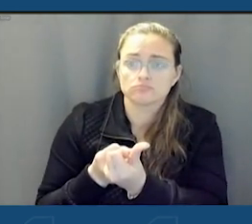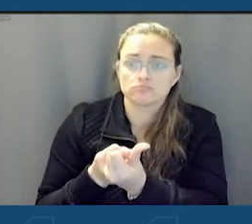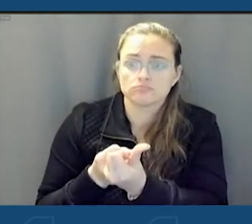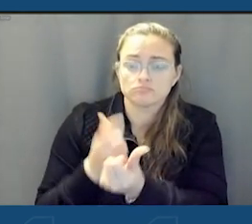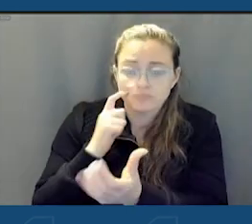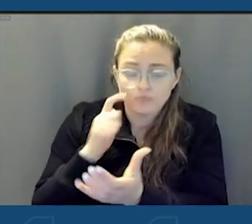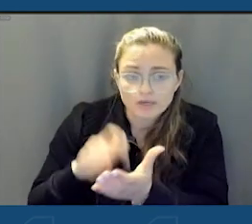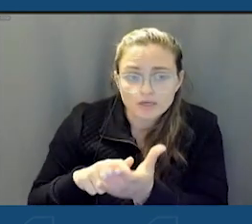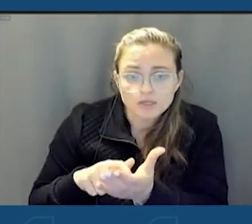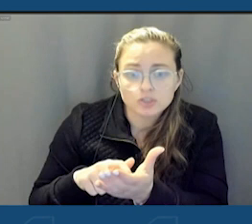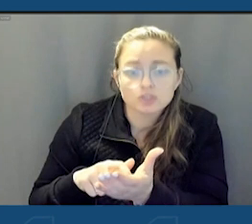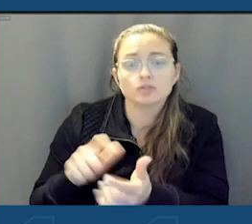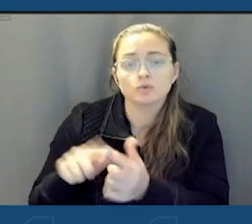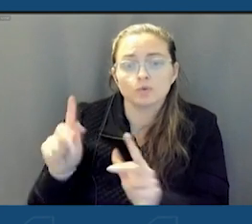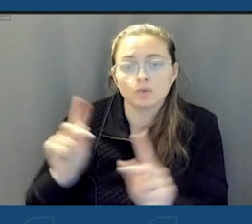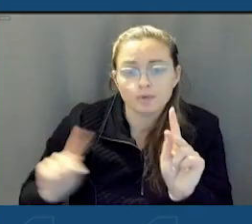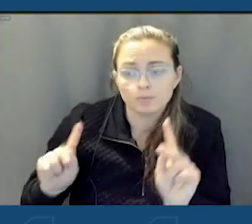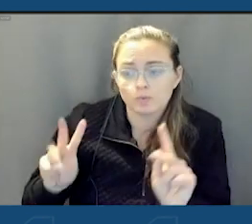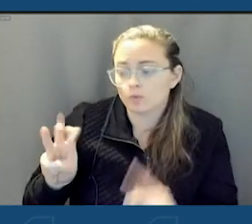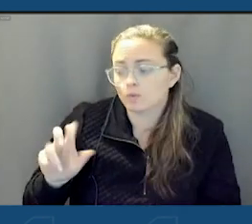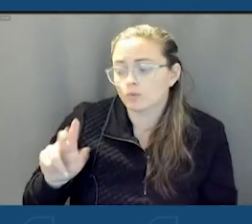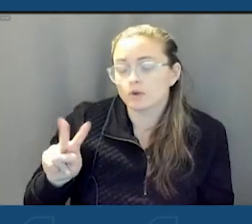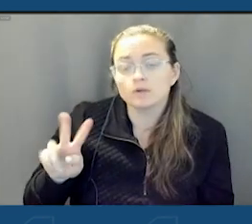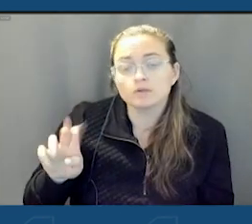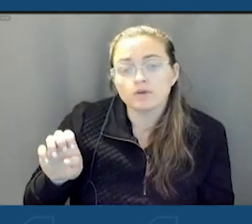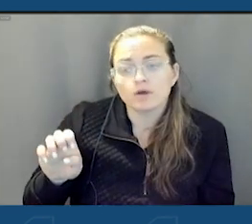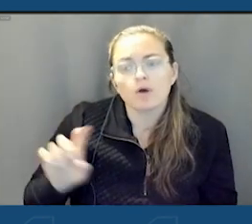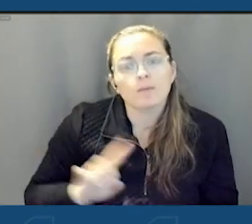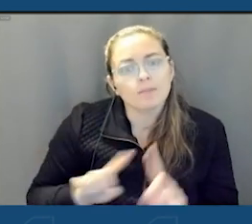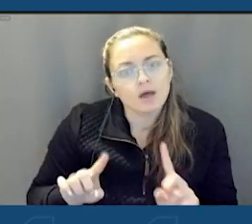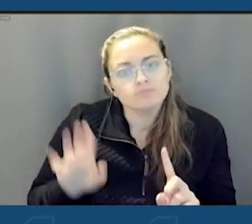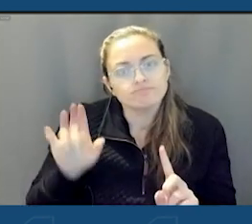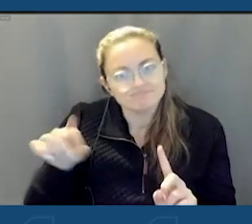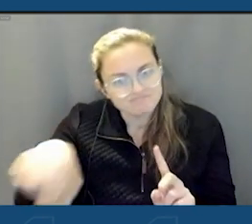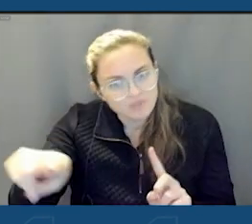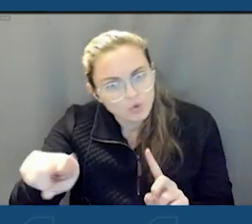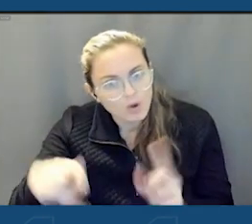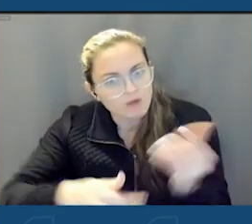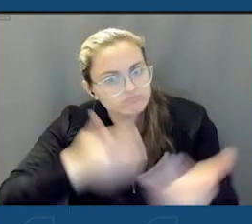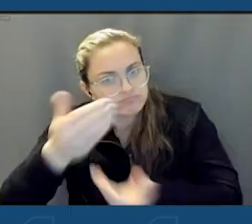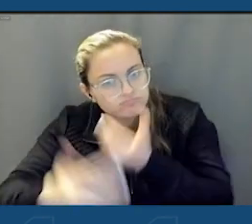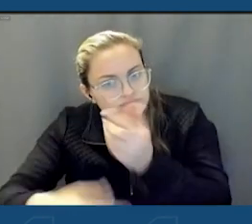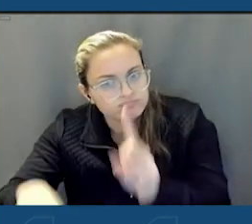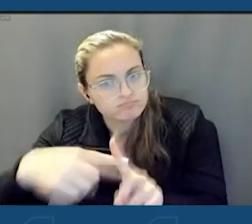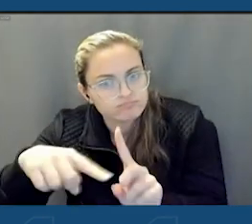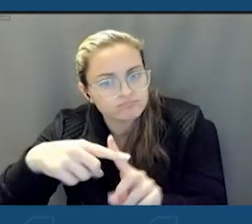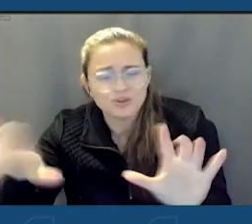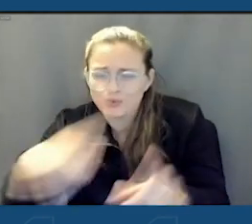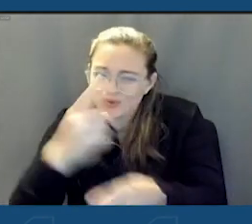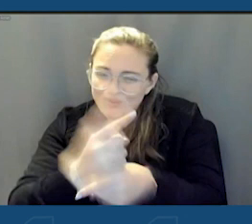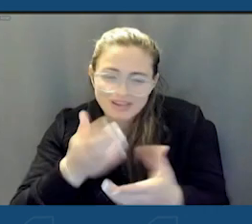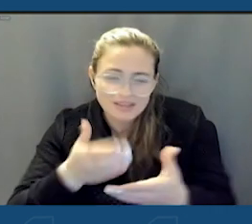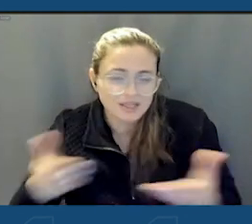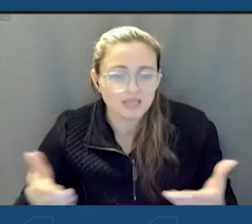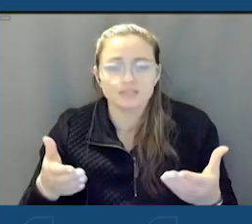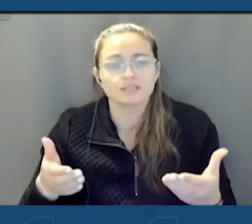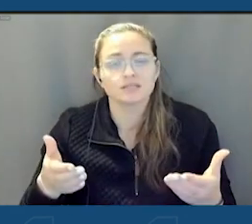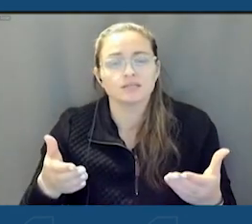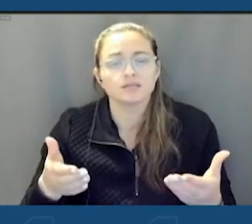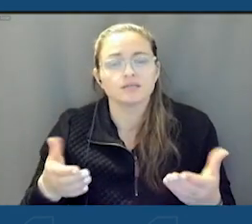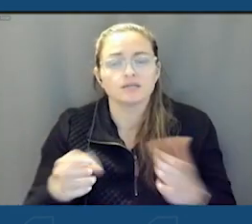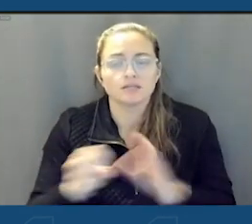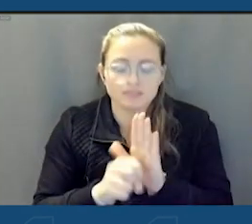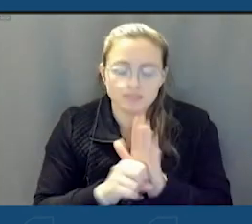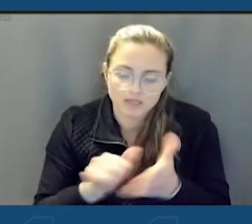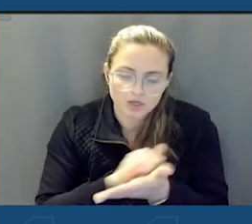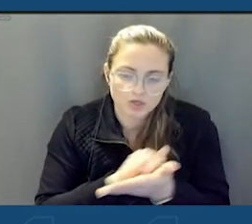to the people of Wellsville that, Hey, you're headed in the right direction and you're doing the right things. And the state of New